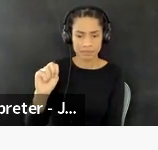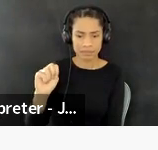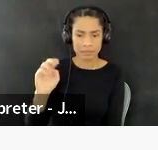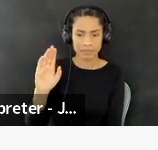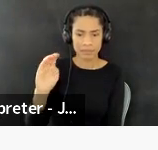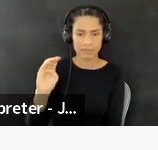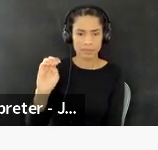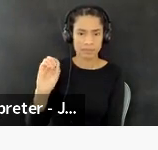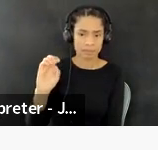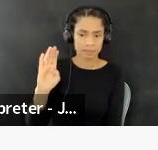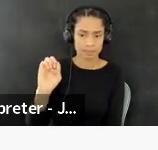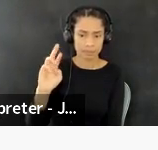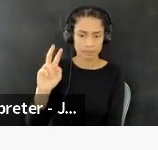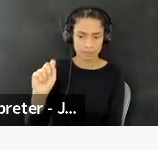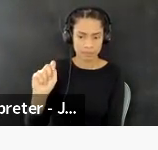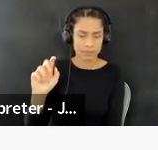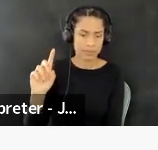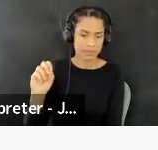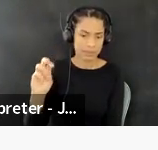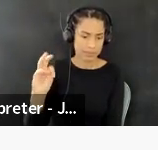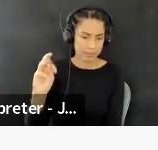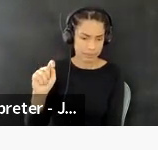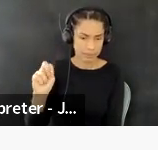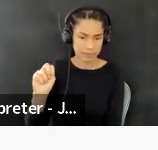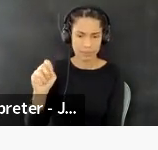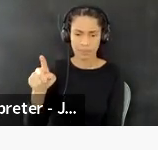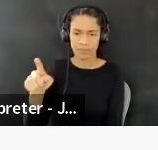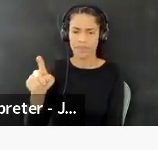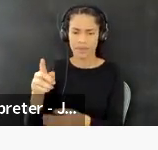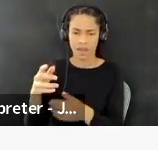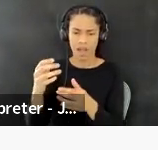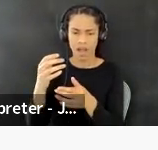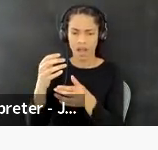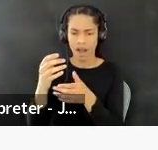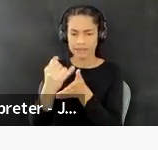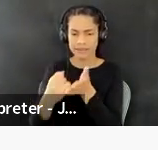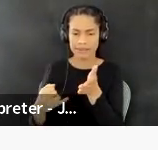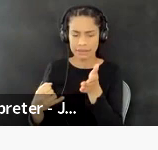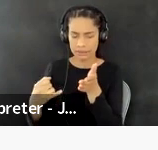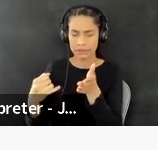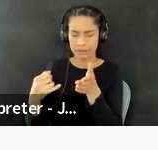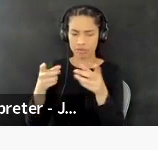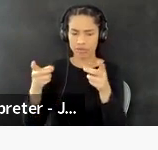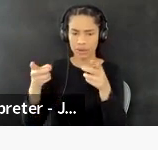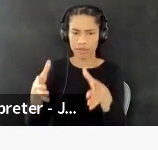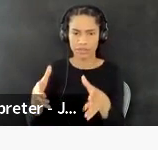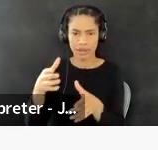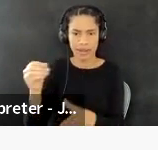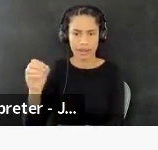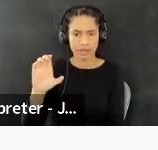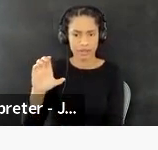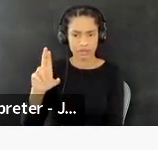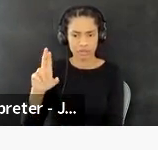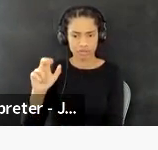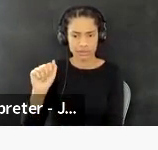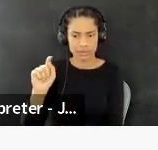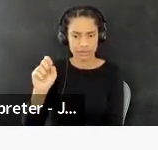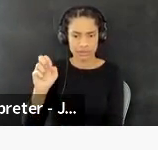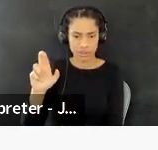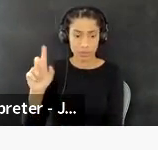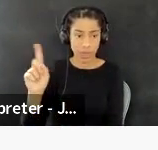who is the, uh, artistic director and curator of performance at PICA, um, where I used to work at.